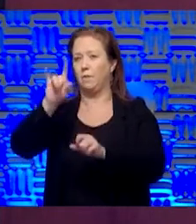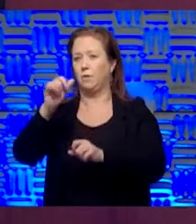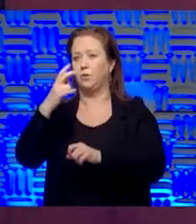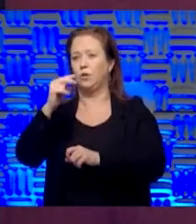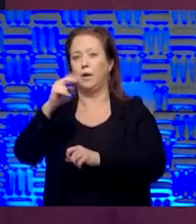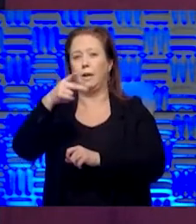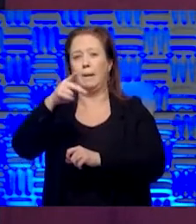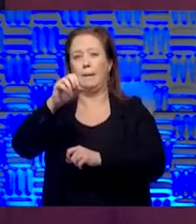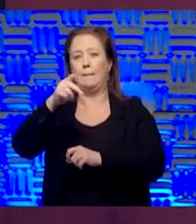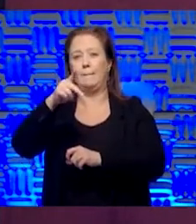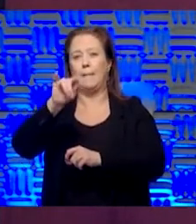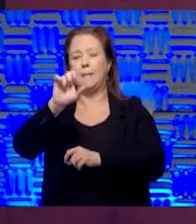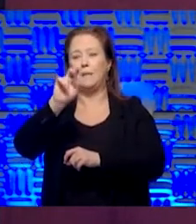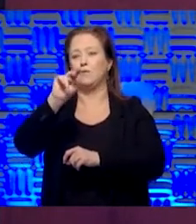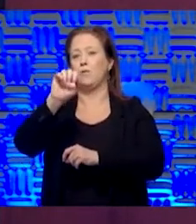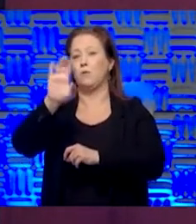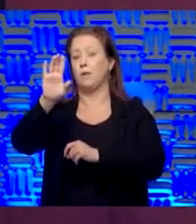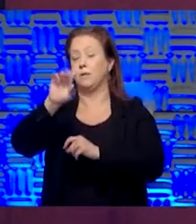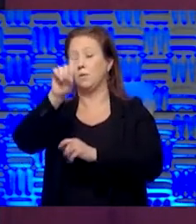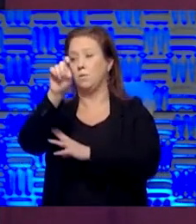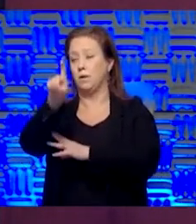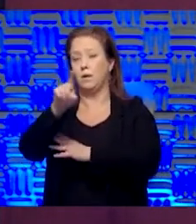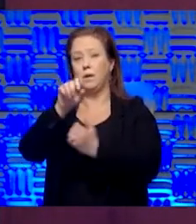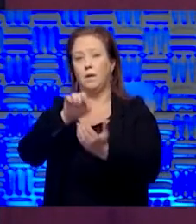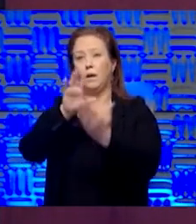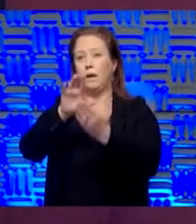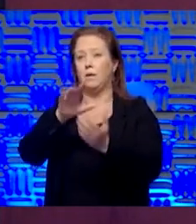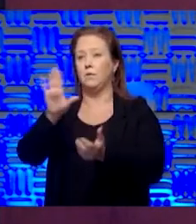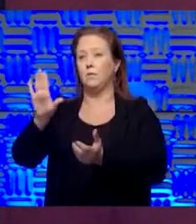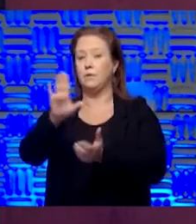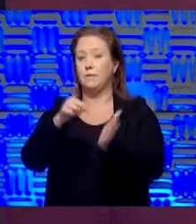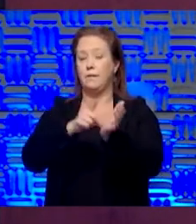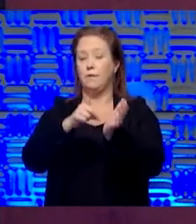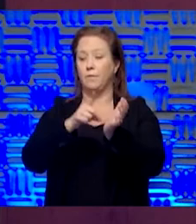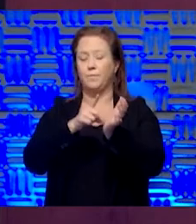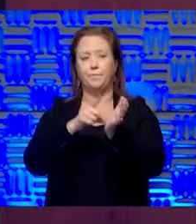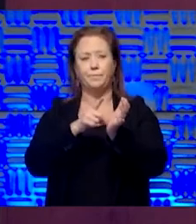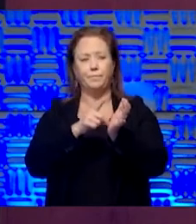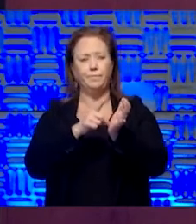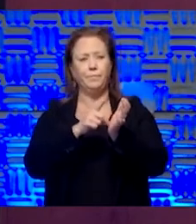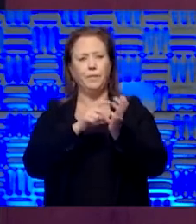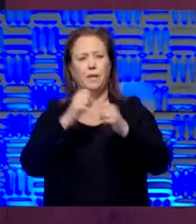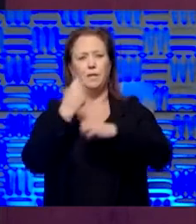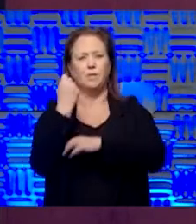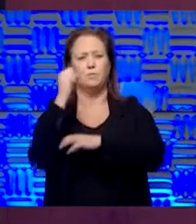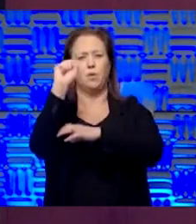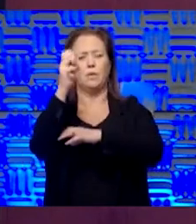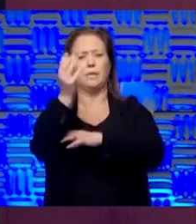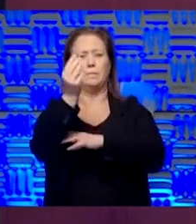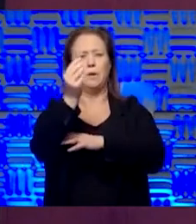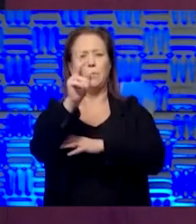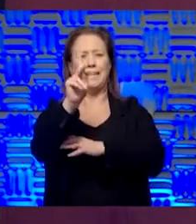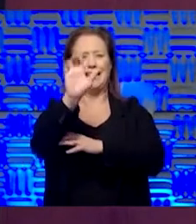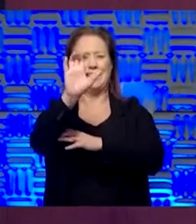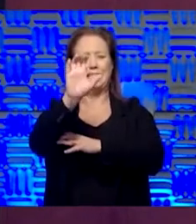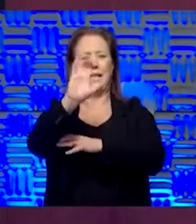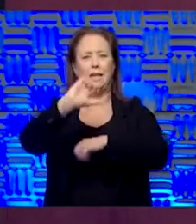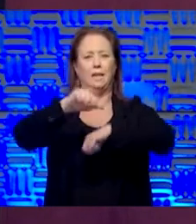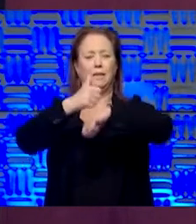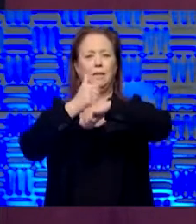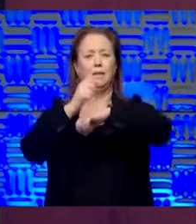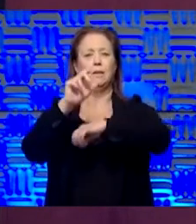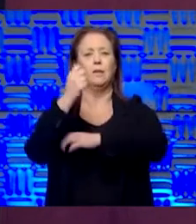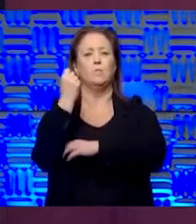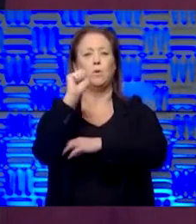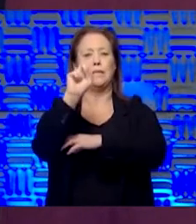Pepitone's question and I'd like to address it to the medical professionals. You know, there's a protest planned Monday in Kansas City and their